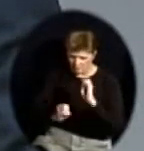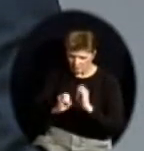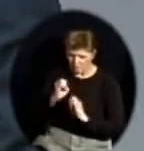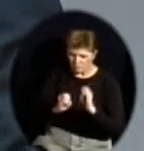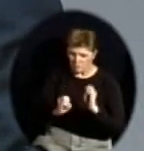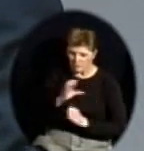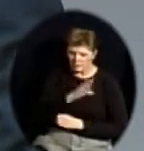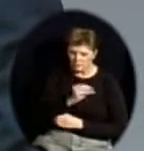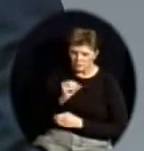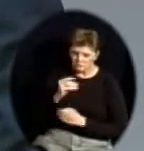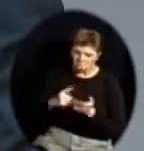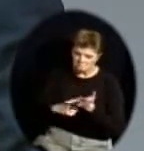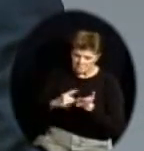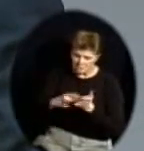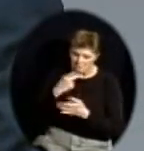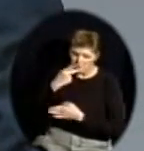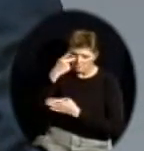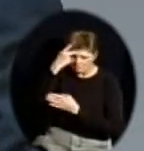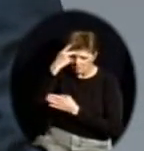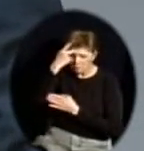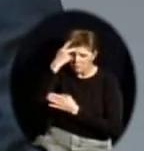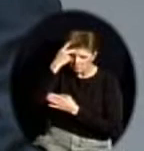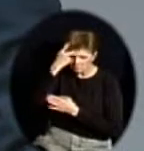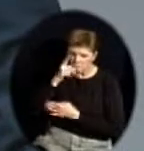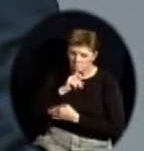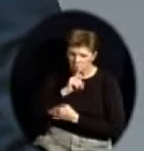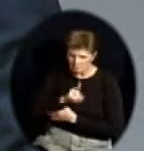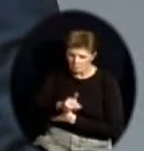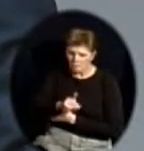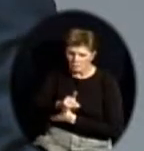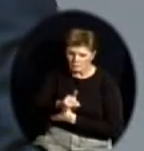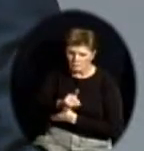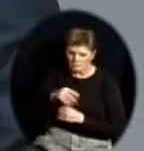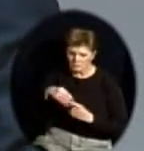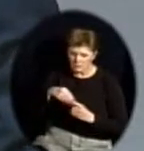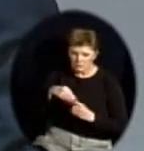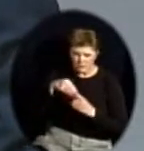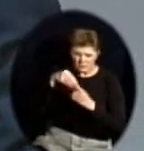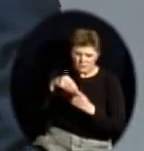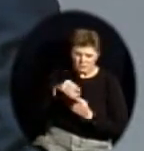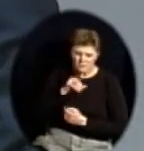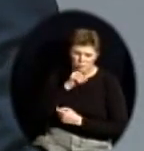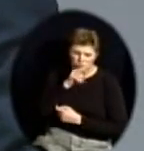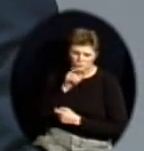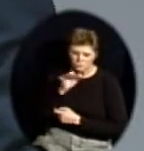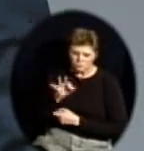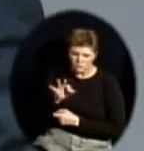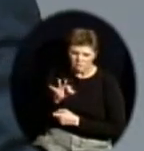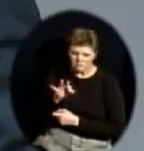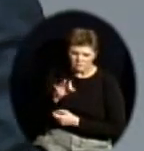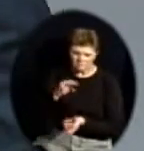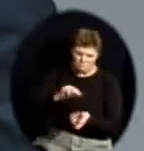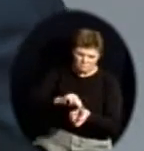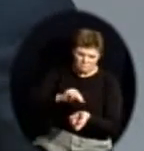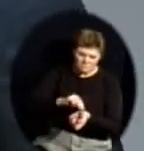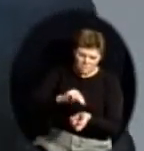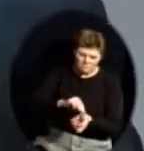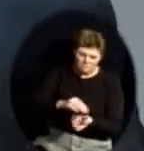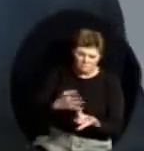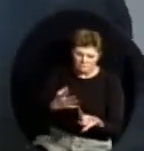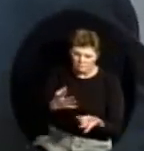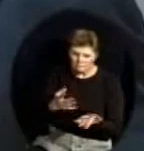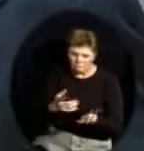this law, especially in the areas of allergic conditions that require special medical intervention, as well